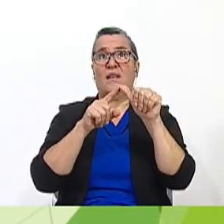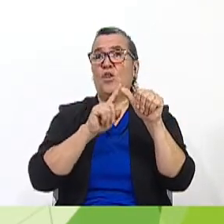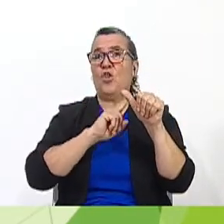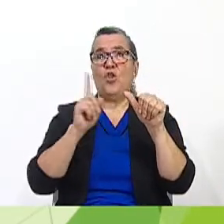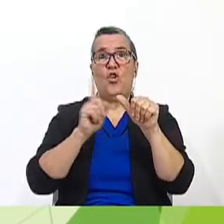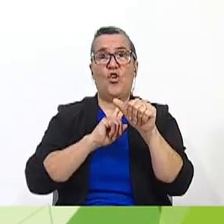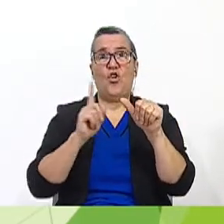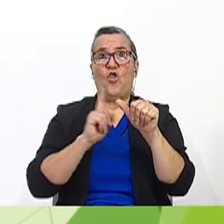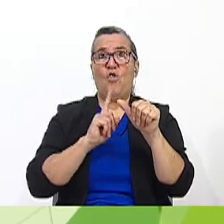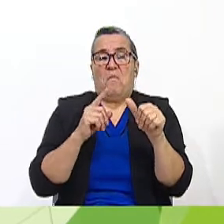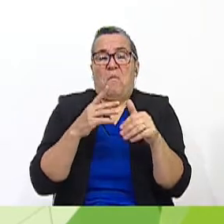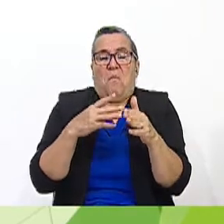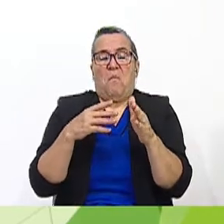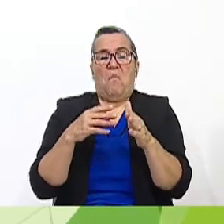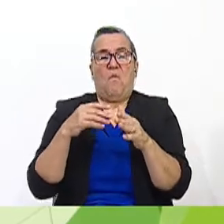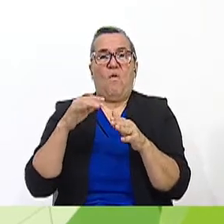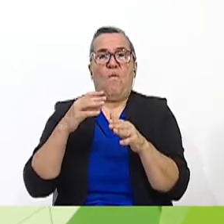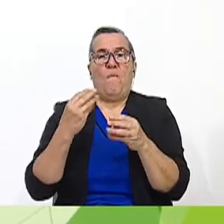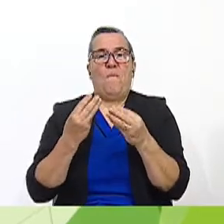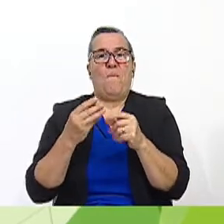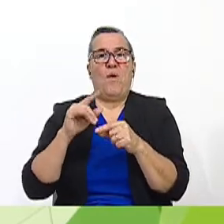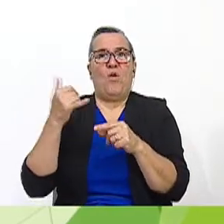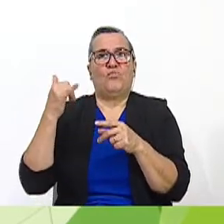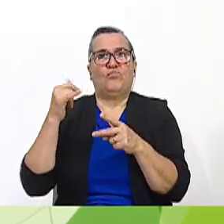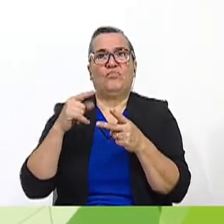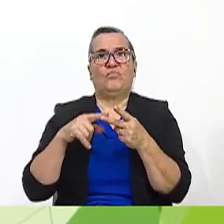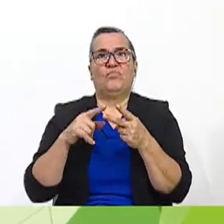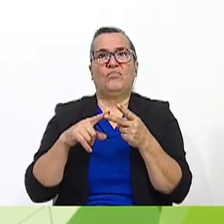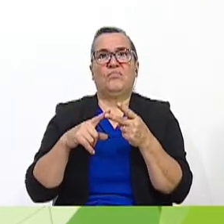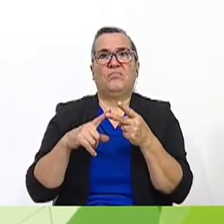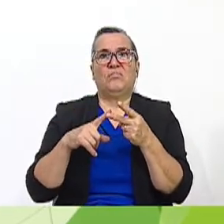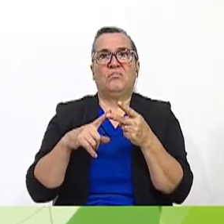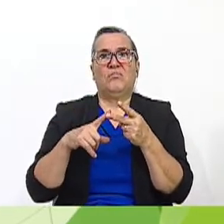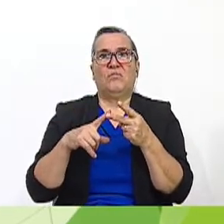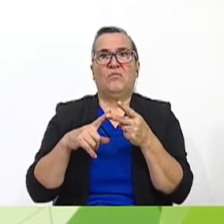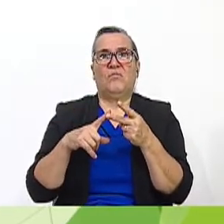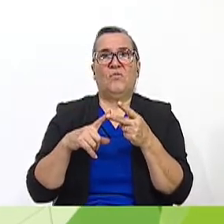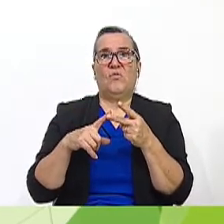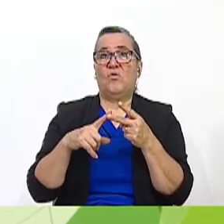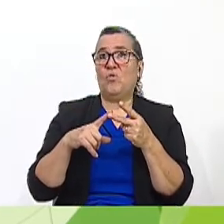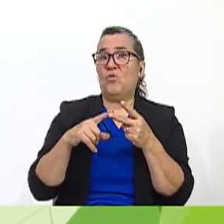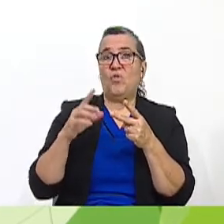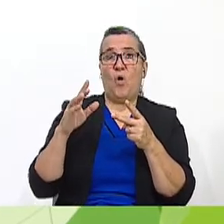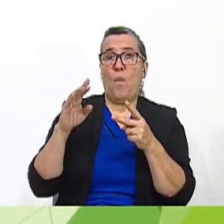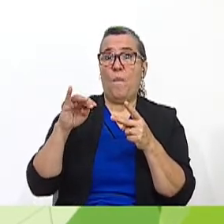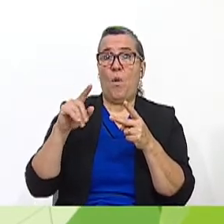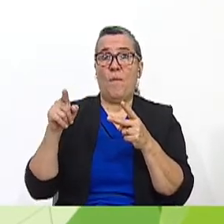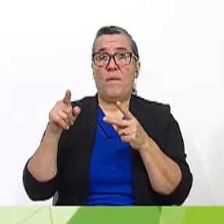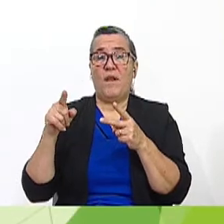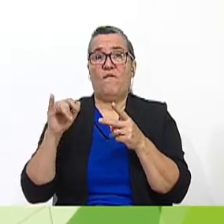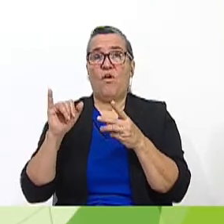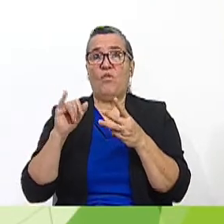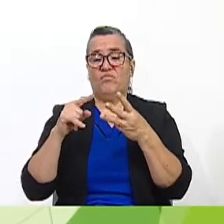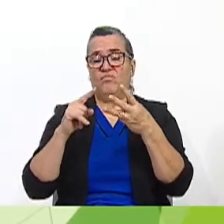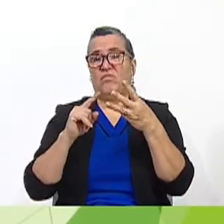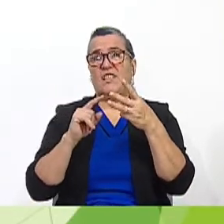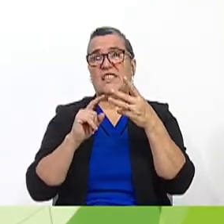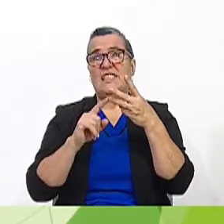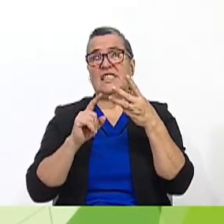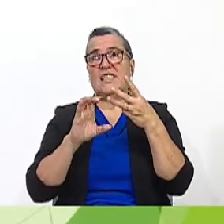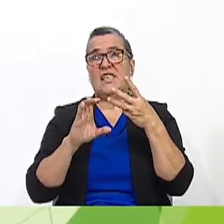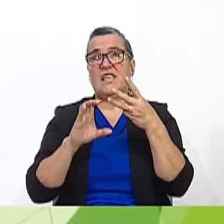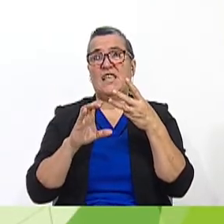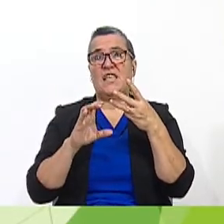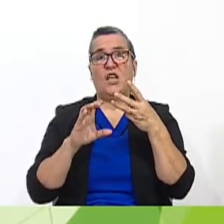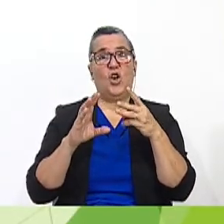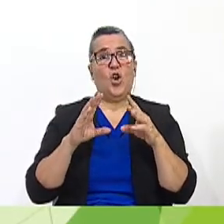phone phobia. Option B, no matters phone phobia. And C, no